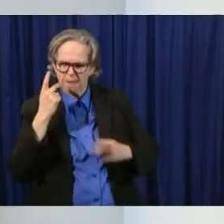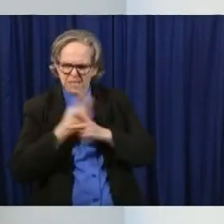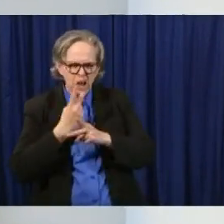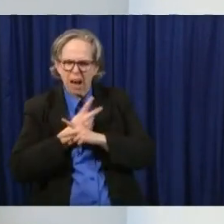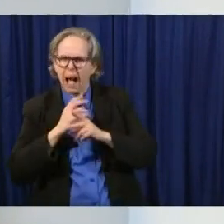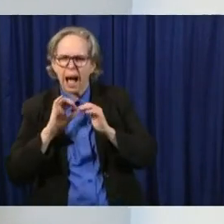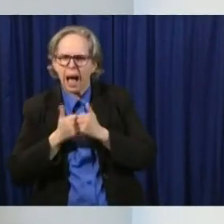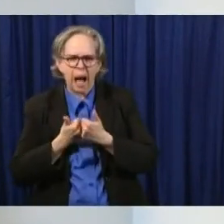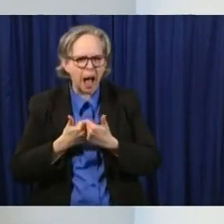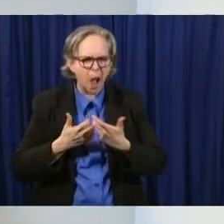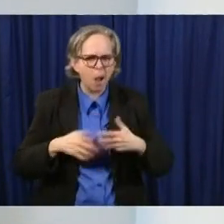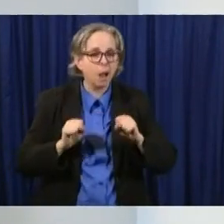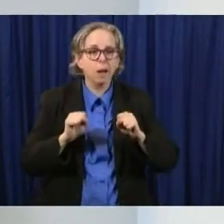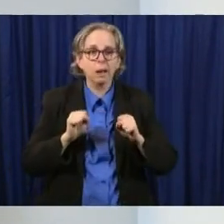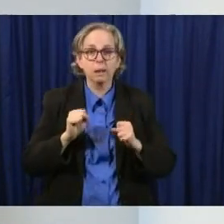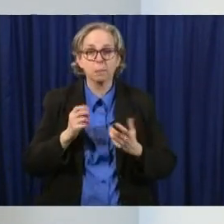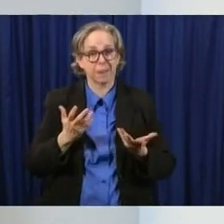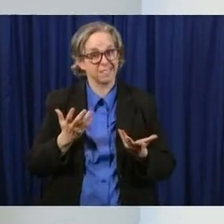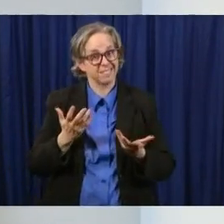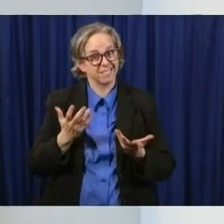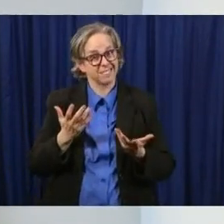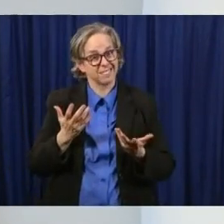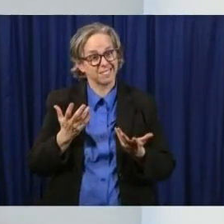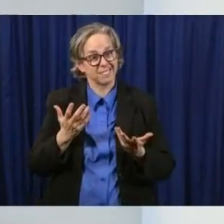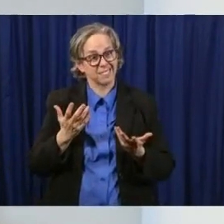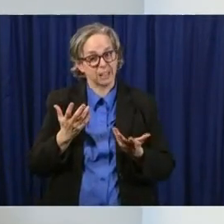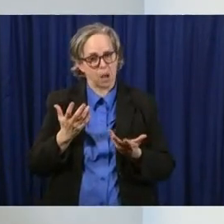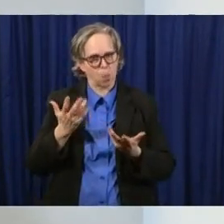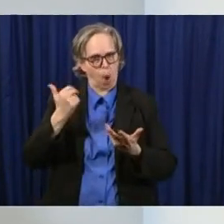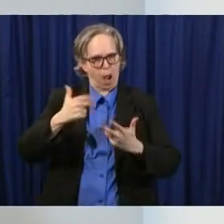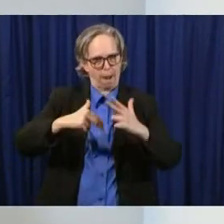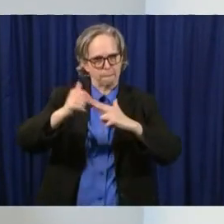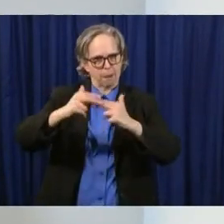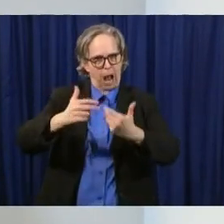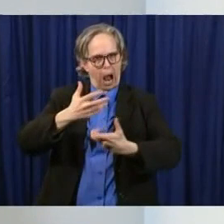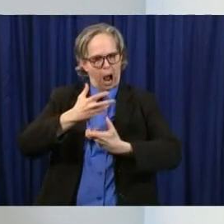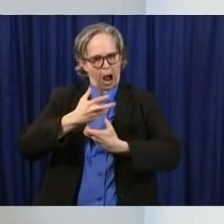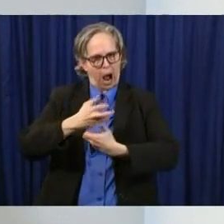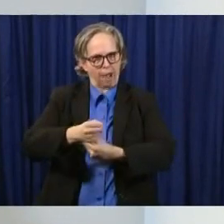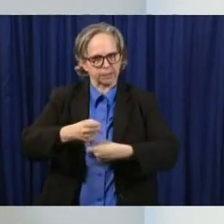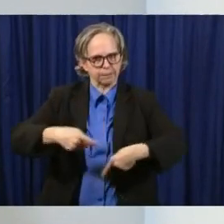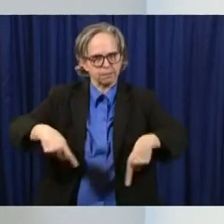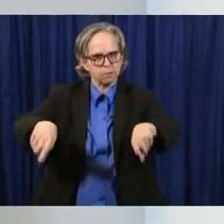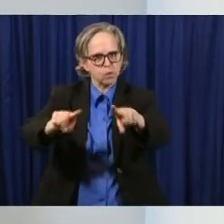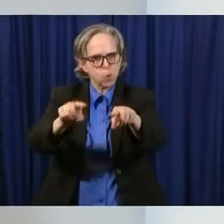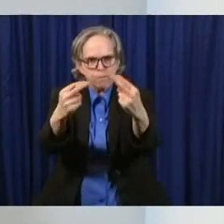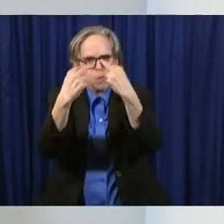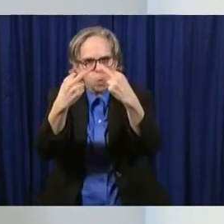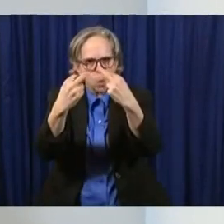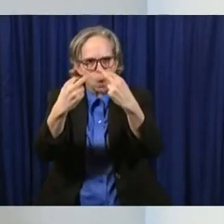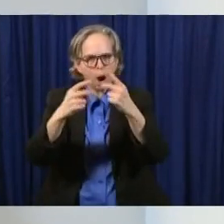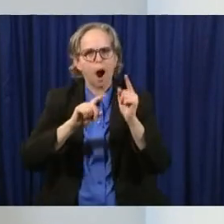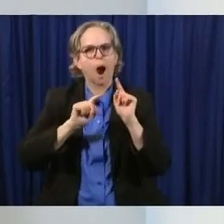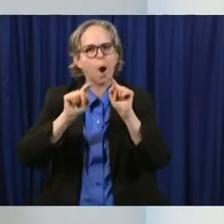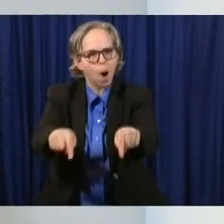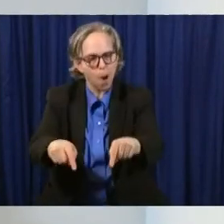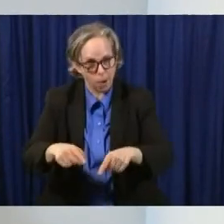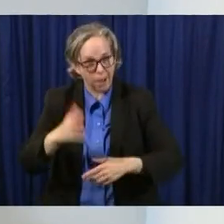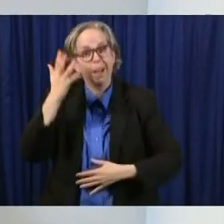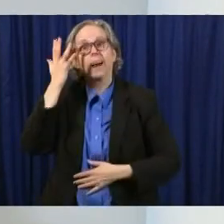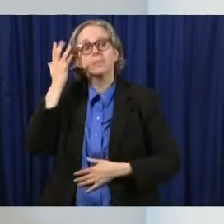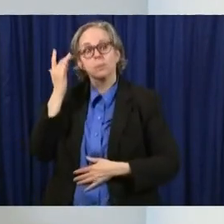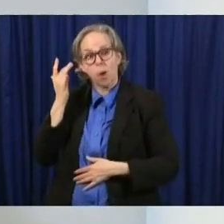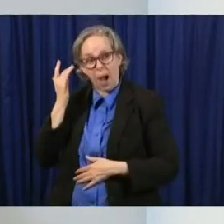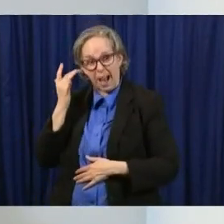but building confidence in the marketplace is important that was why that was actually why the the 20 businesses that were on